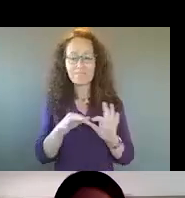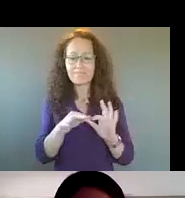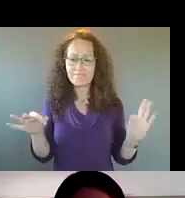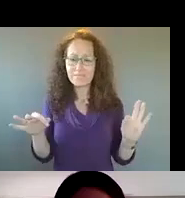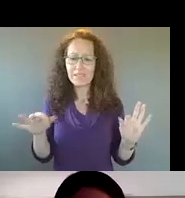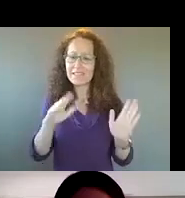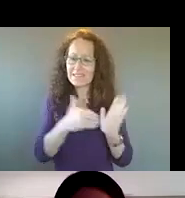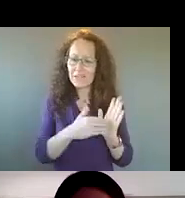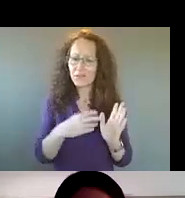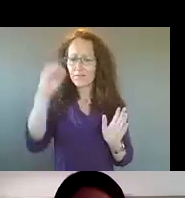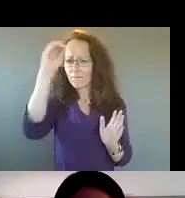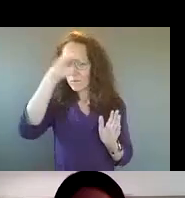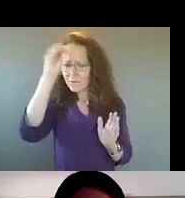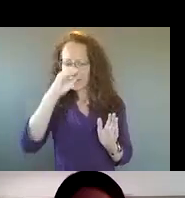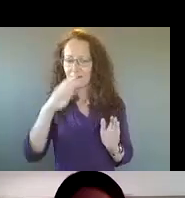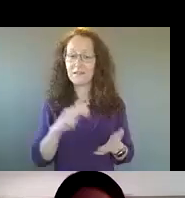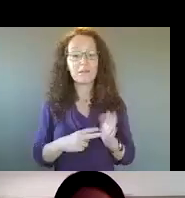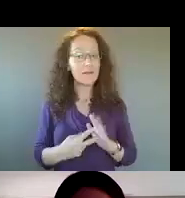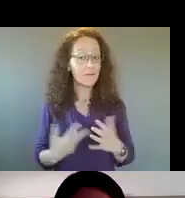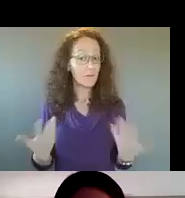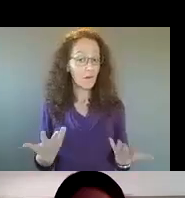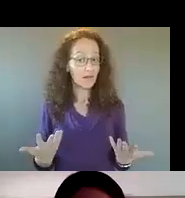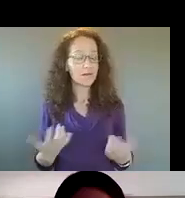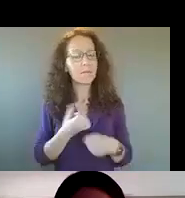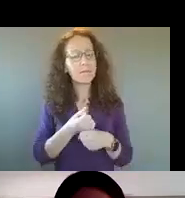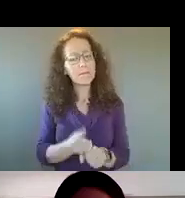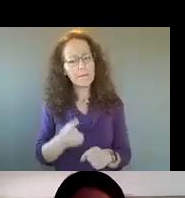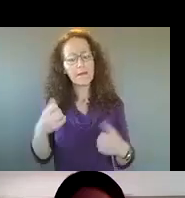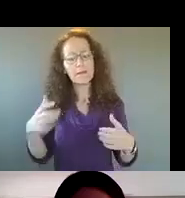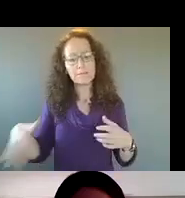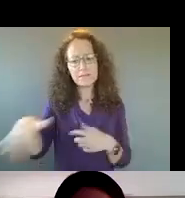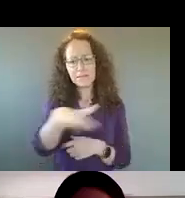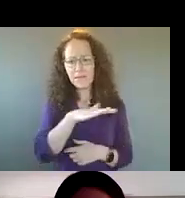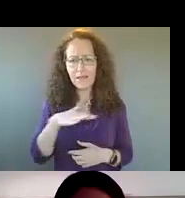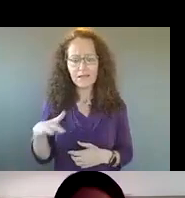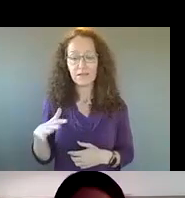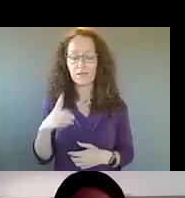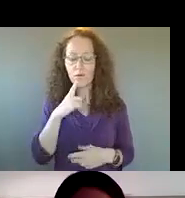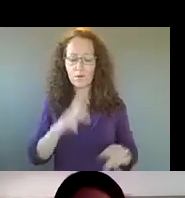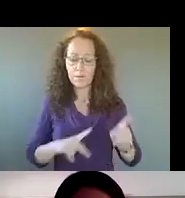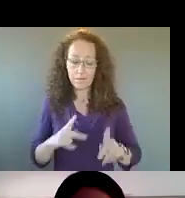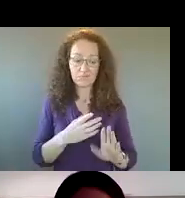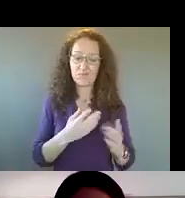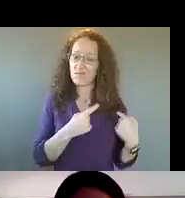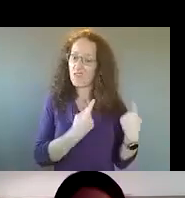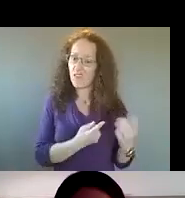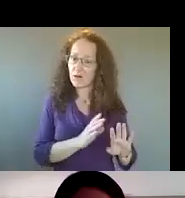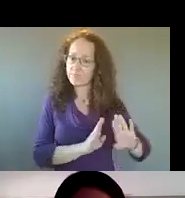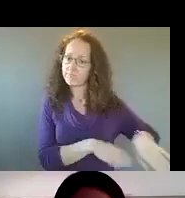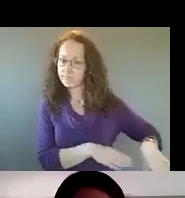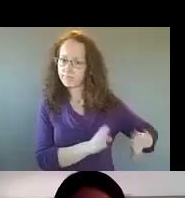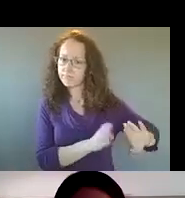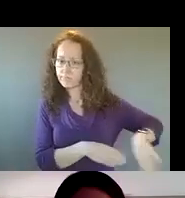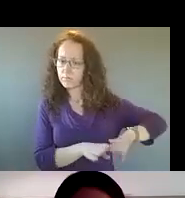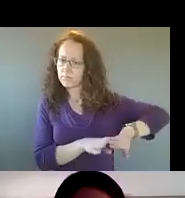used, it is meant to create space to ensure that people who've historically been marginalized, um, or denied access,